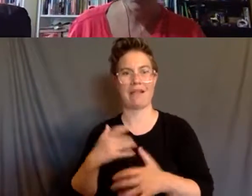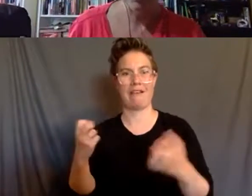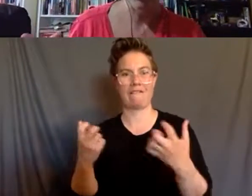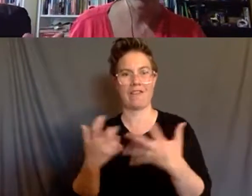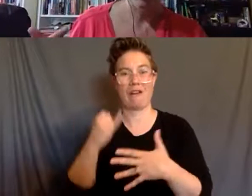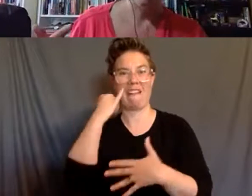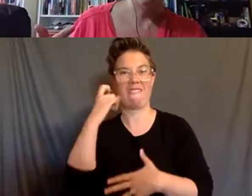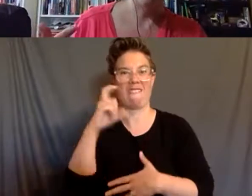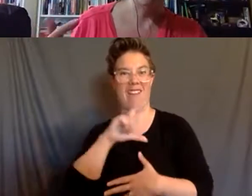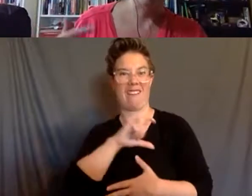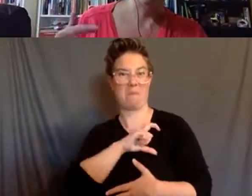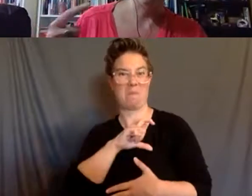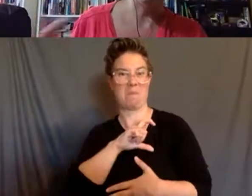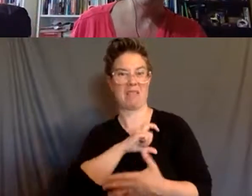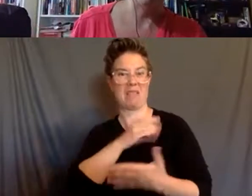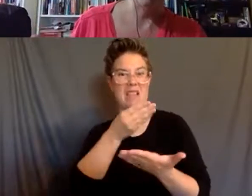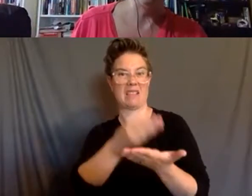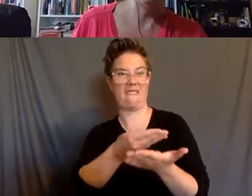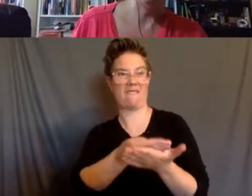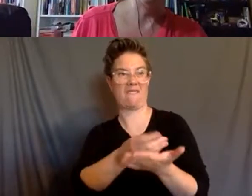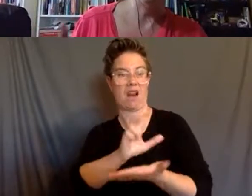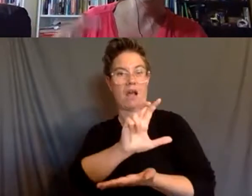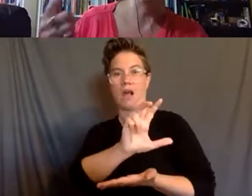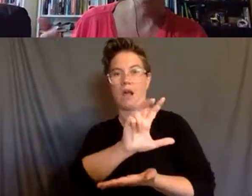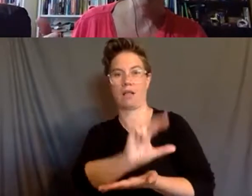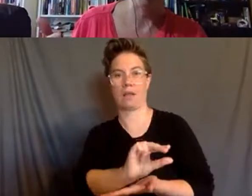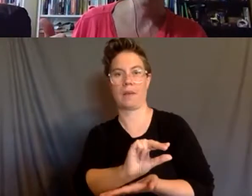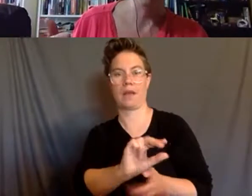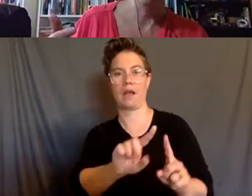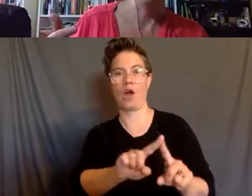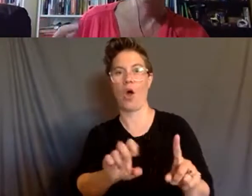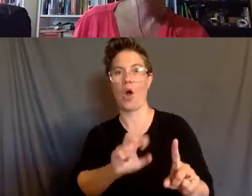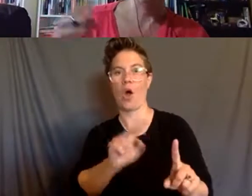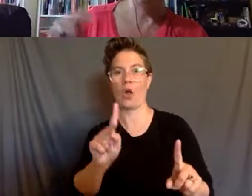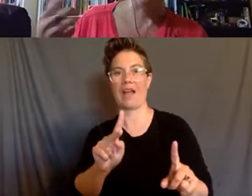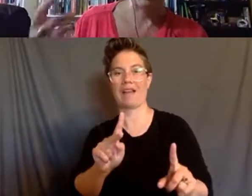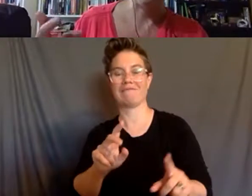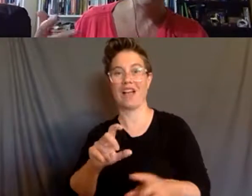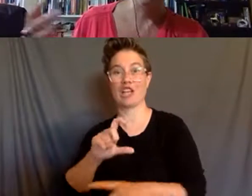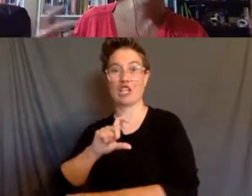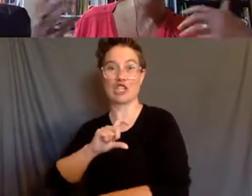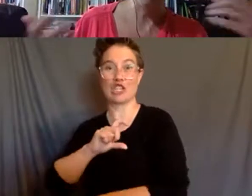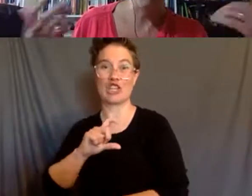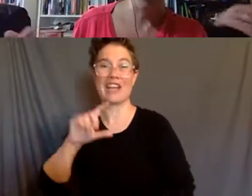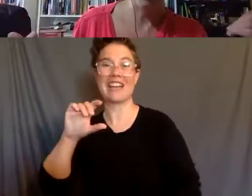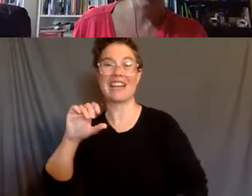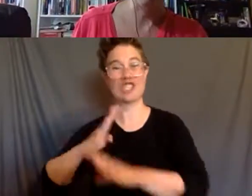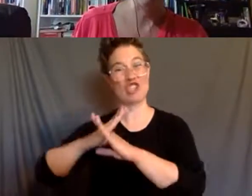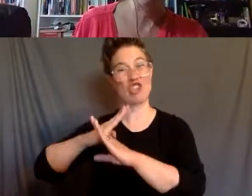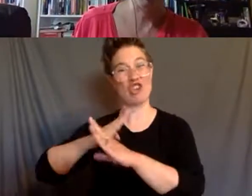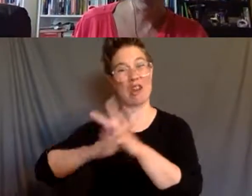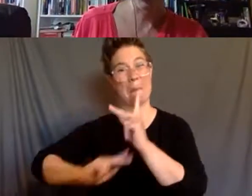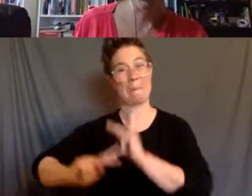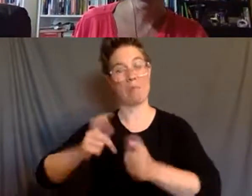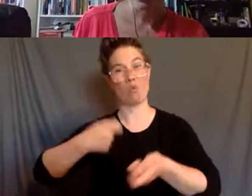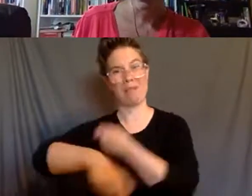police is that, okay, we'll defund the police and then security firms will come up and do the work of policing, but